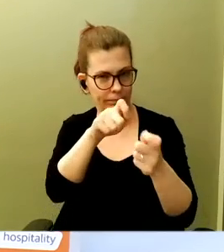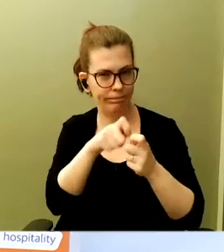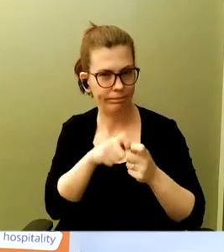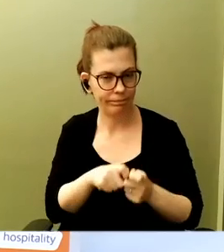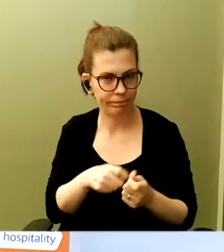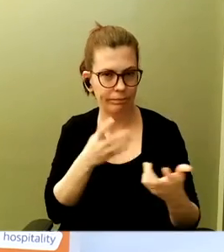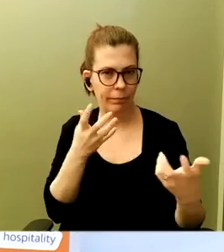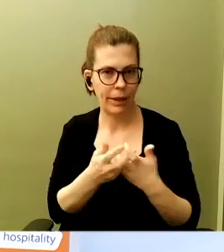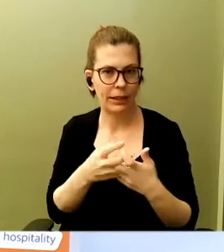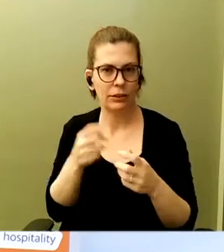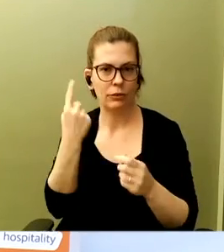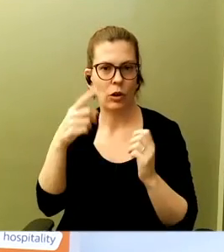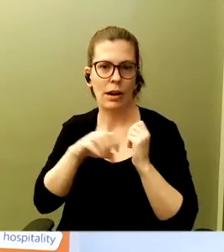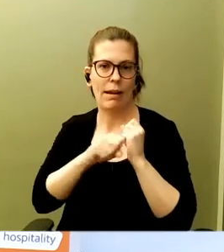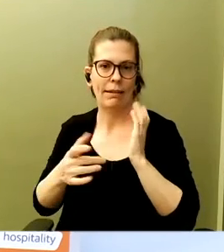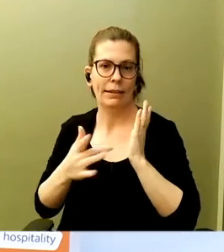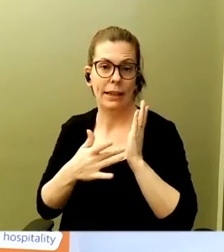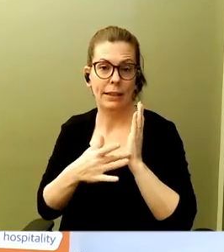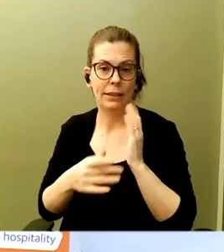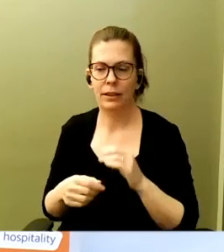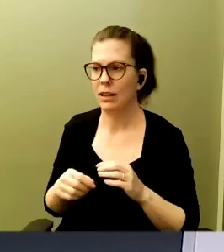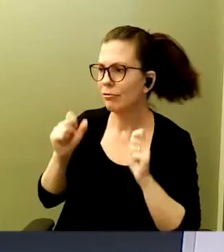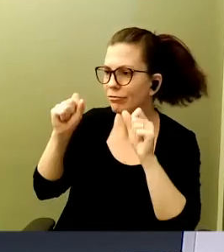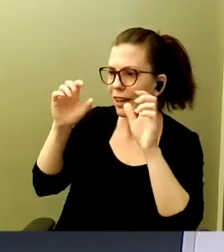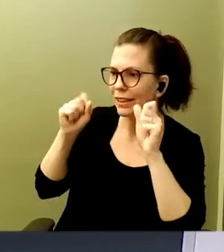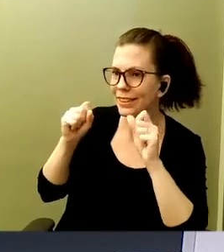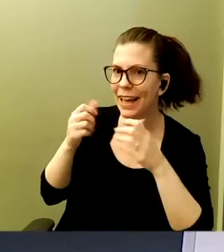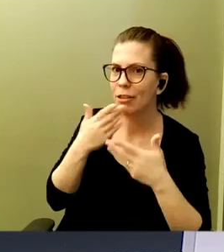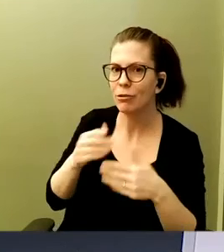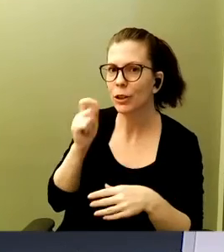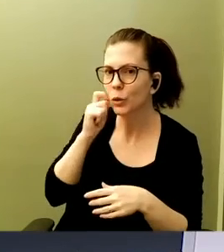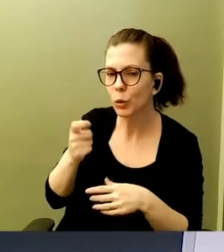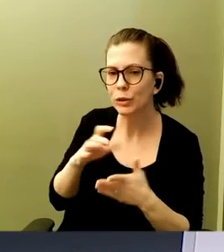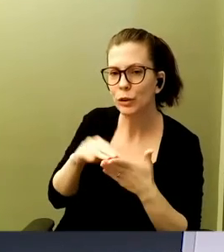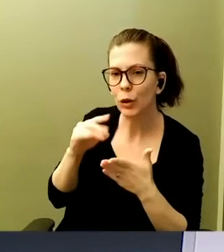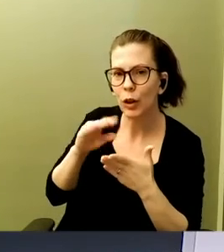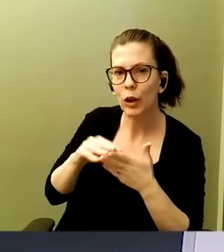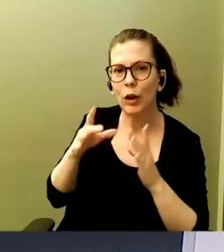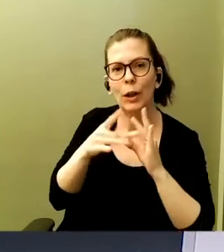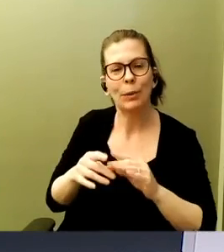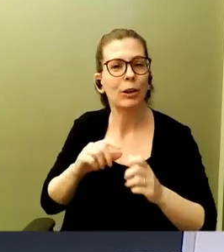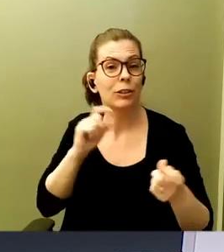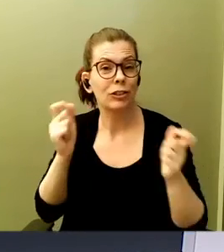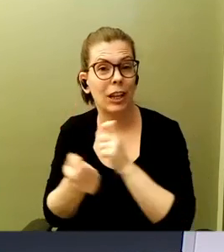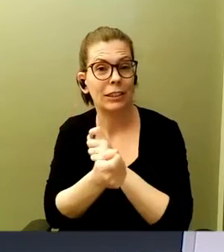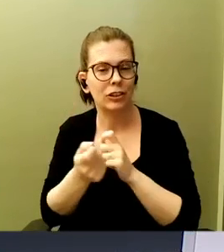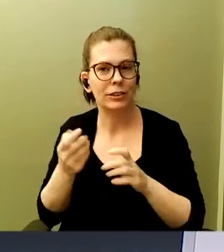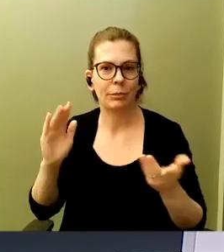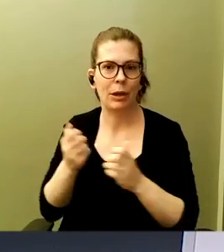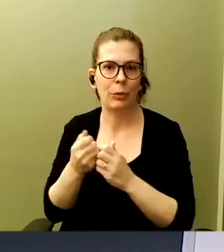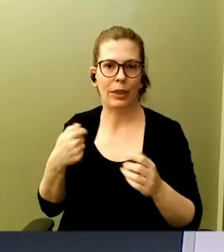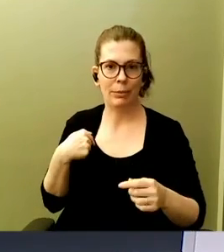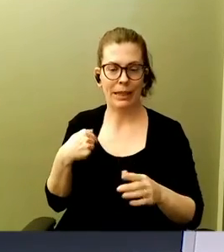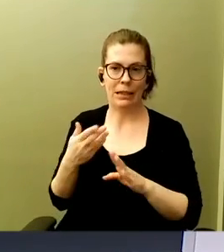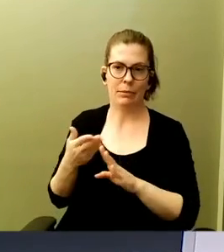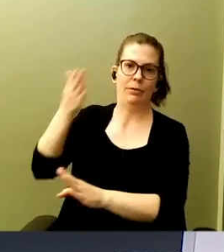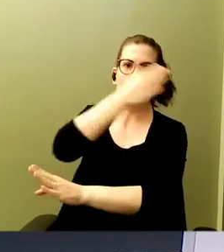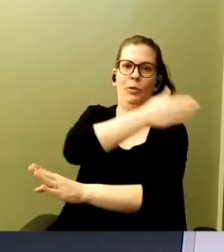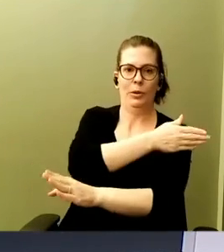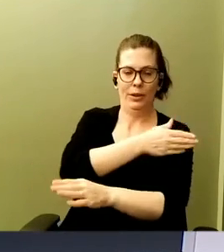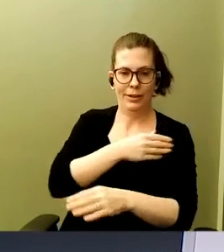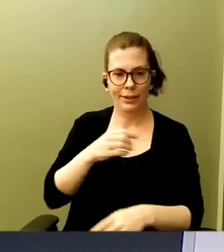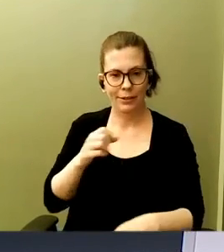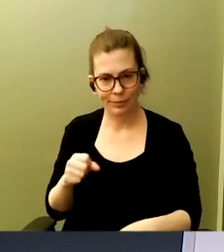Fantastic. Well, this has been really cool to learn about the changes in the industry since I was doing it. My gosh. Yeah. Yeah. And